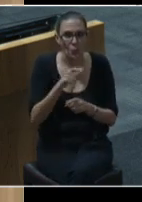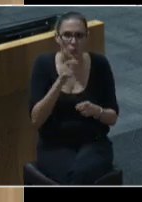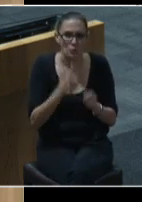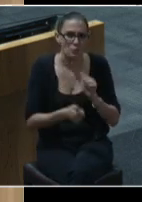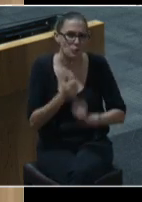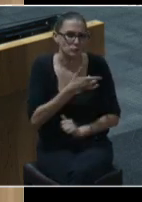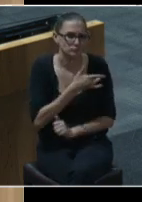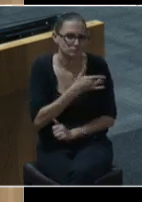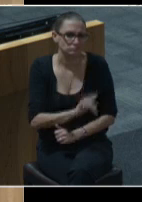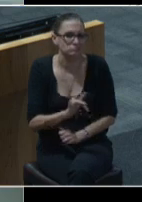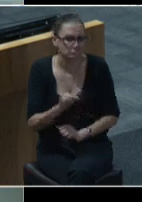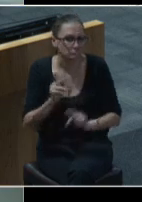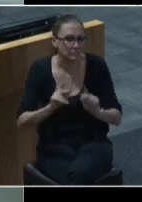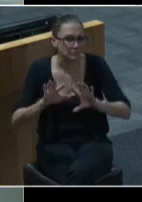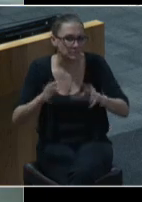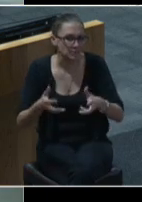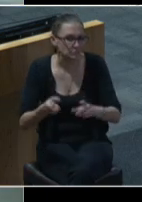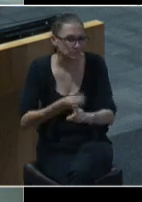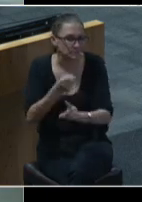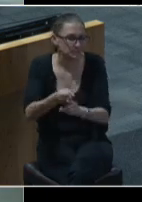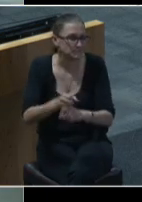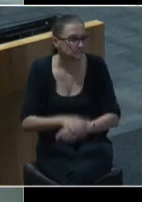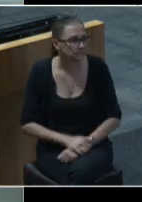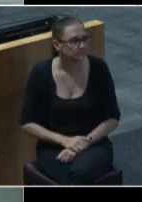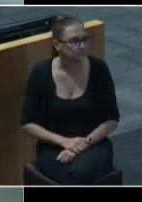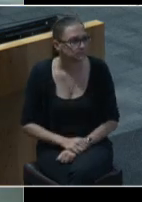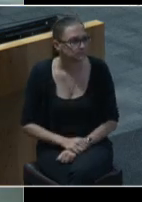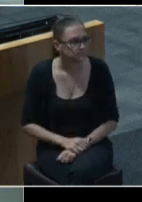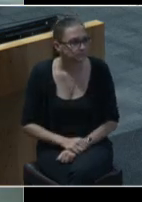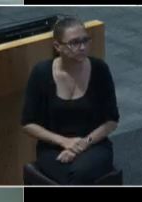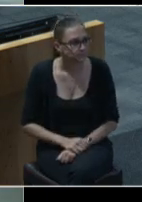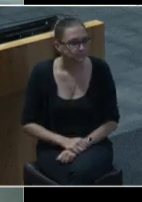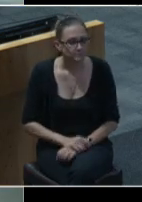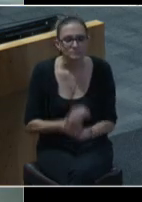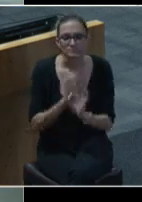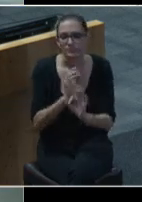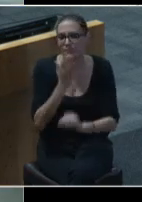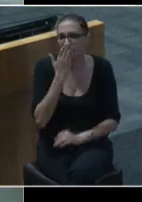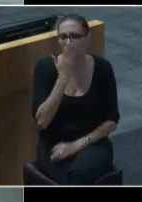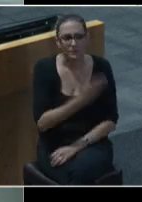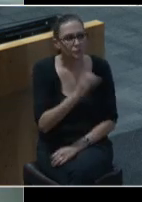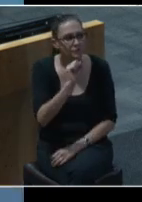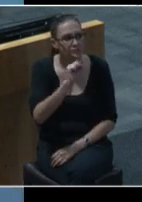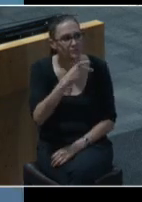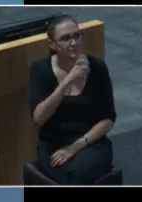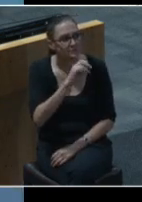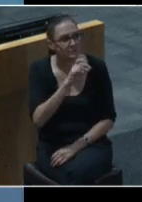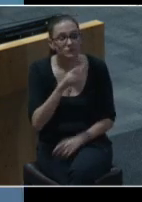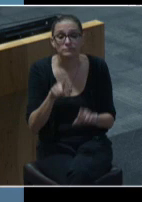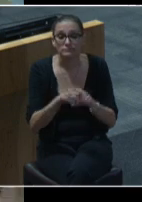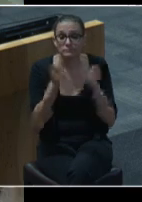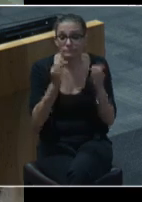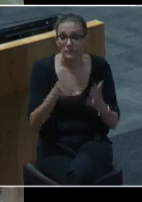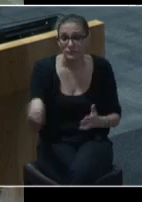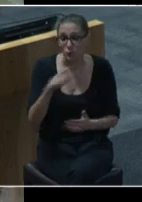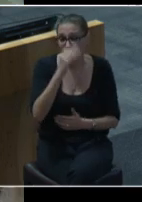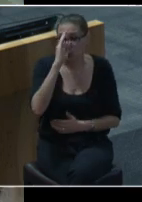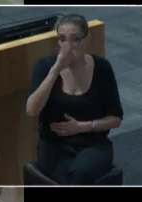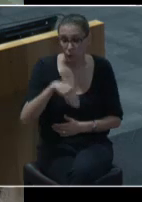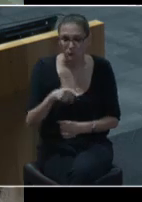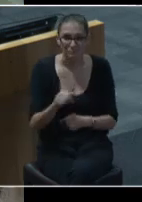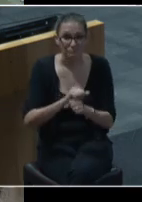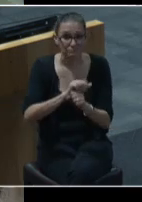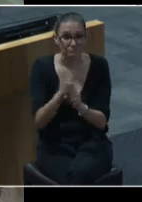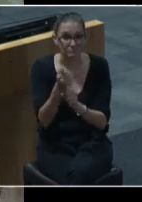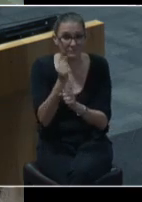thank you spencer as many of you know the covet 19